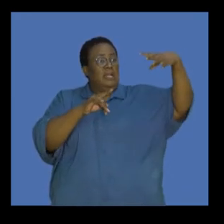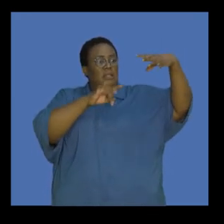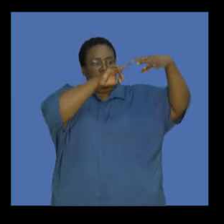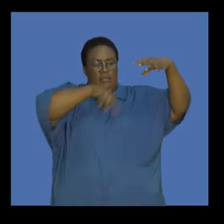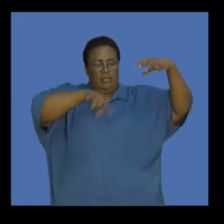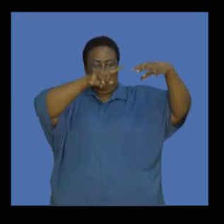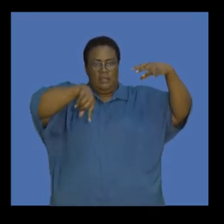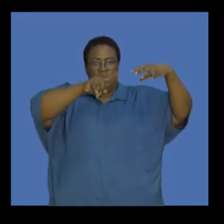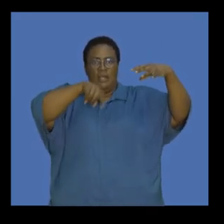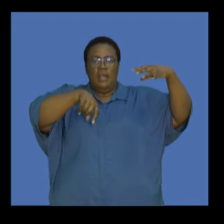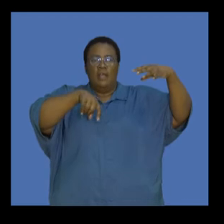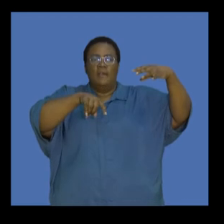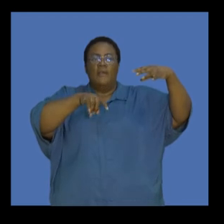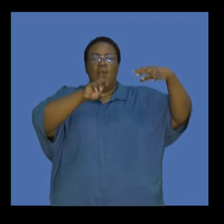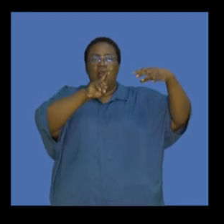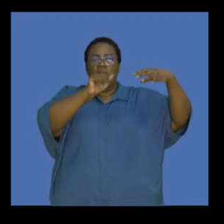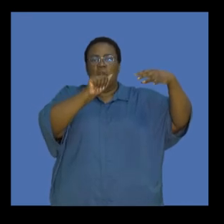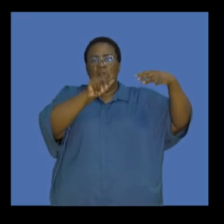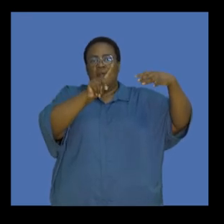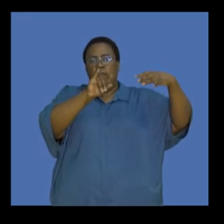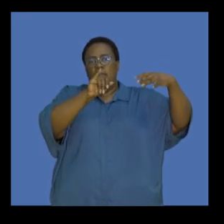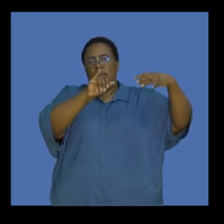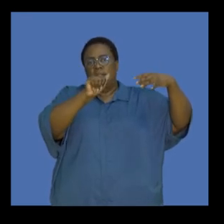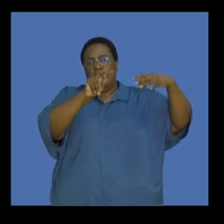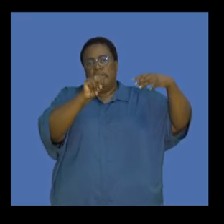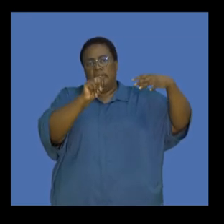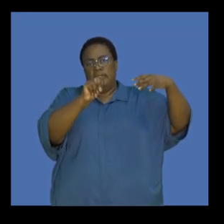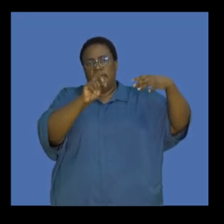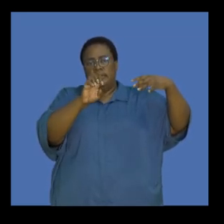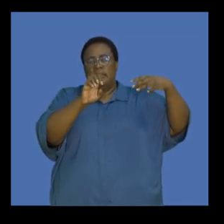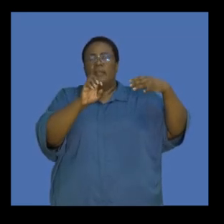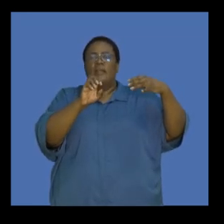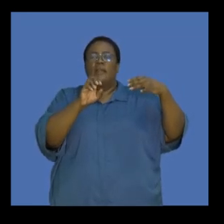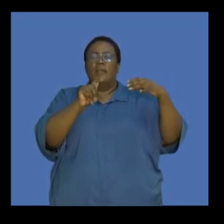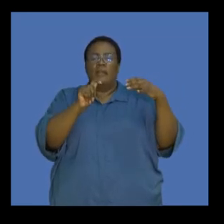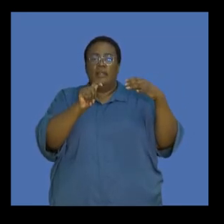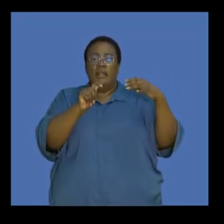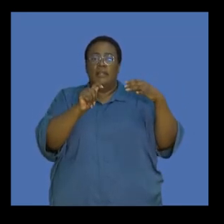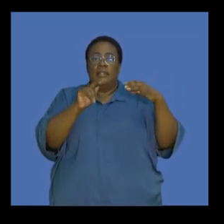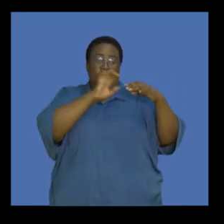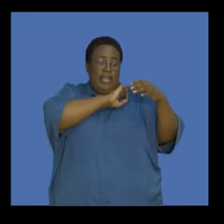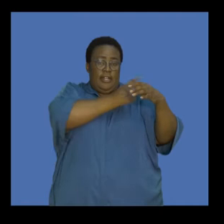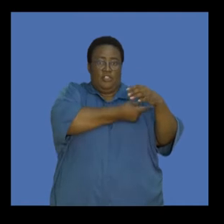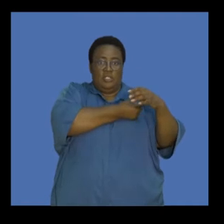energy that comes from the sun. And when we try and understand this, remember that the sun provides solar radiation. And this is